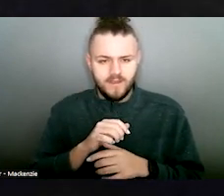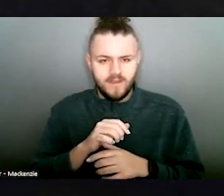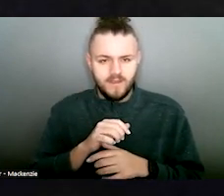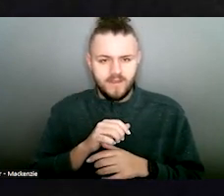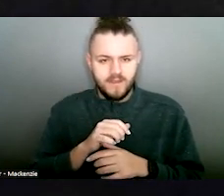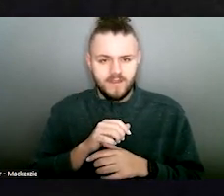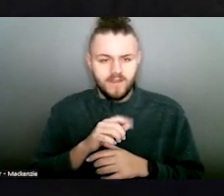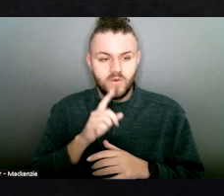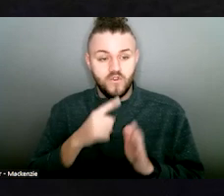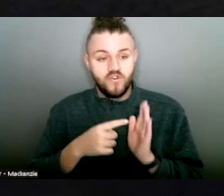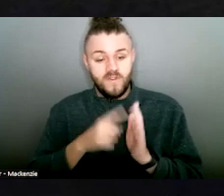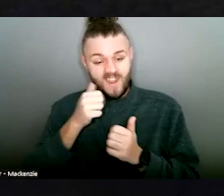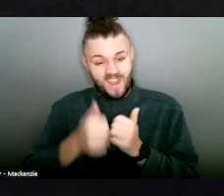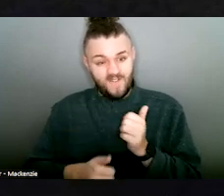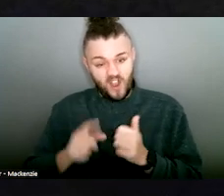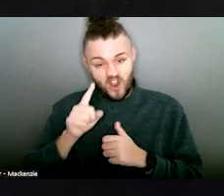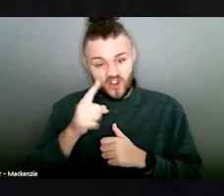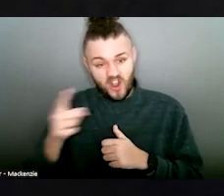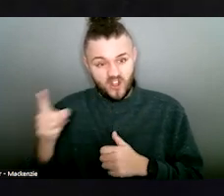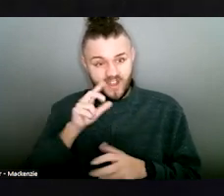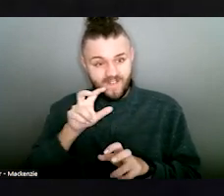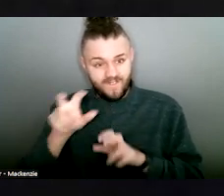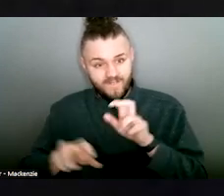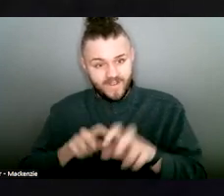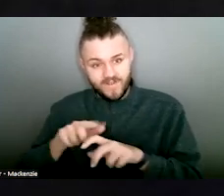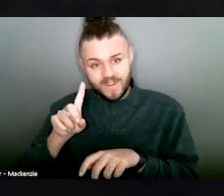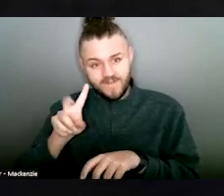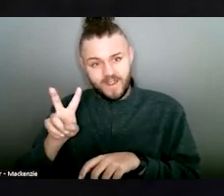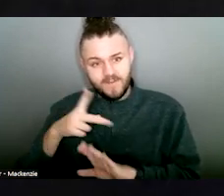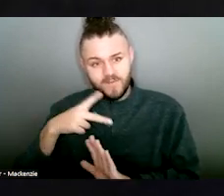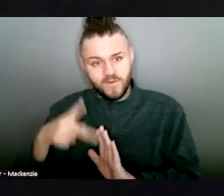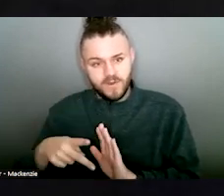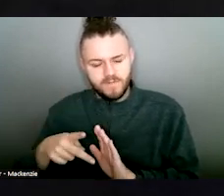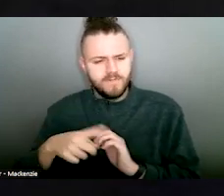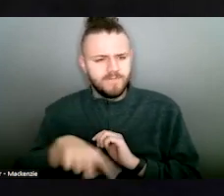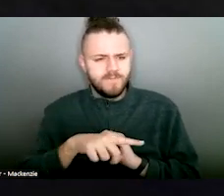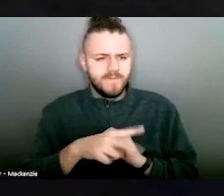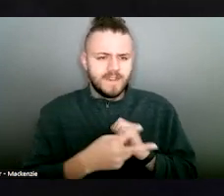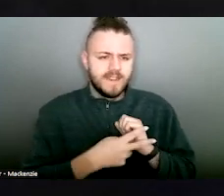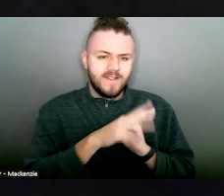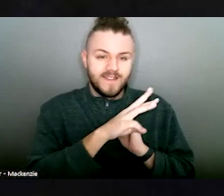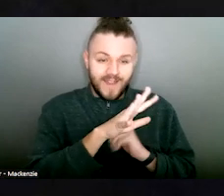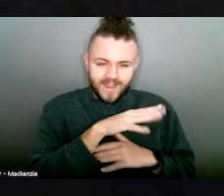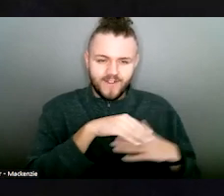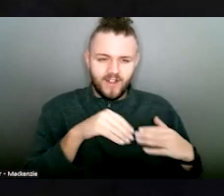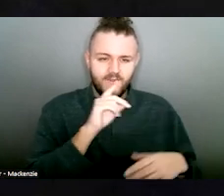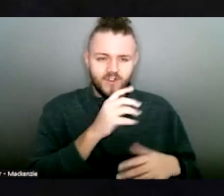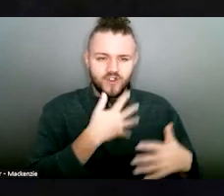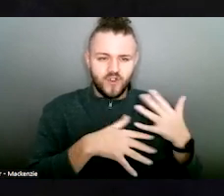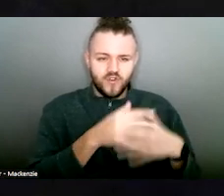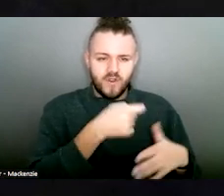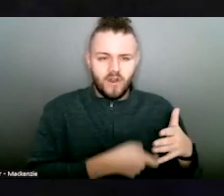for every $1 invested in their domestic violence program, they save $65 in social costs.